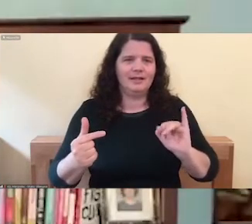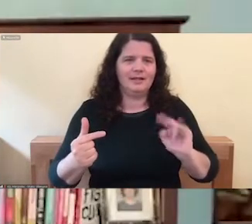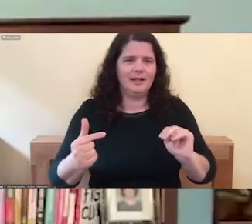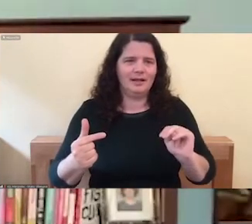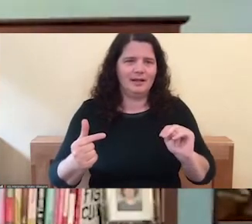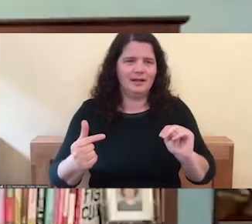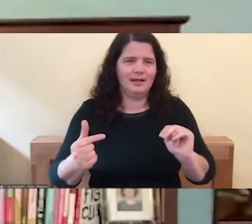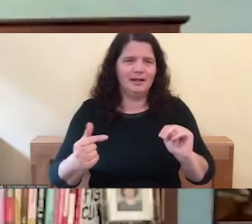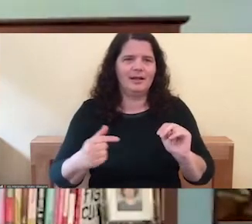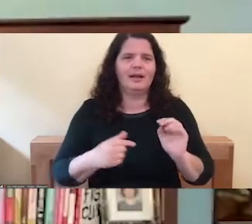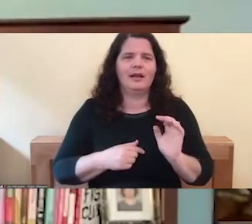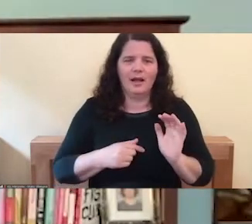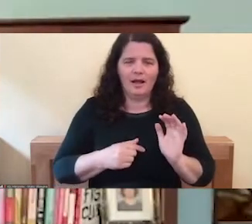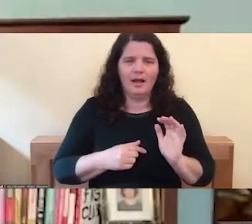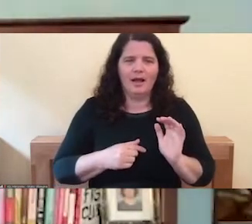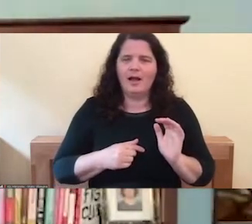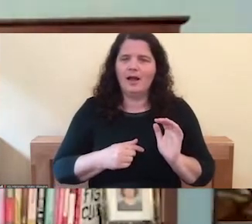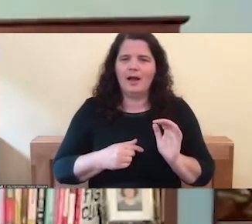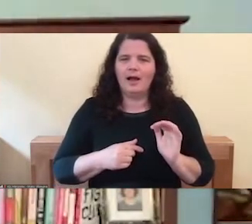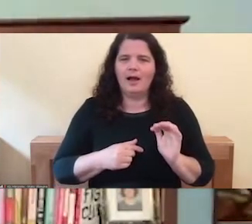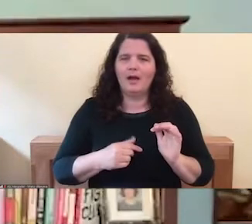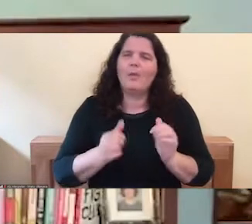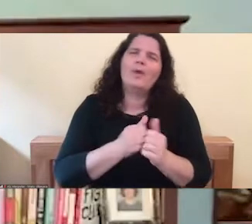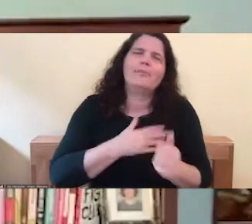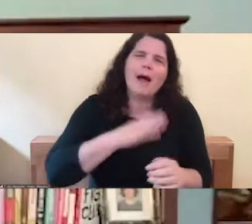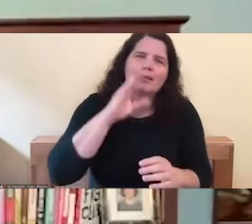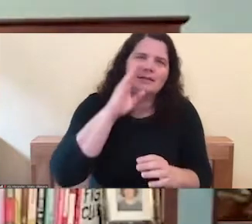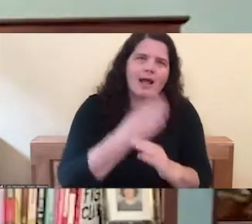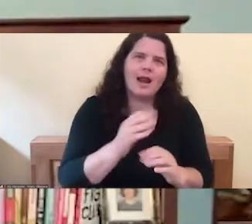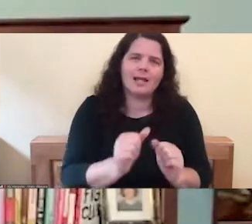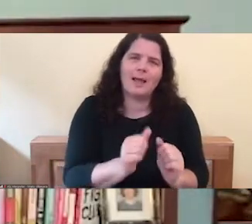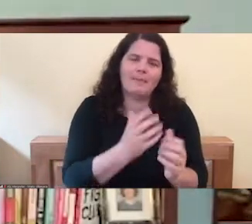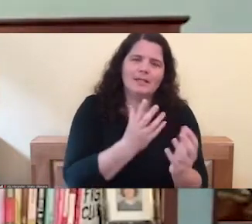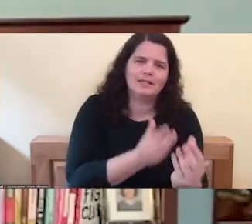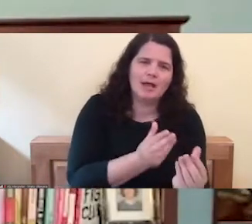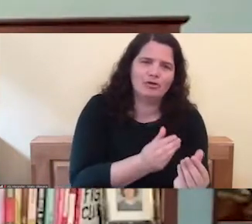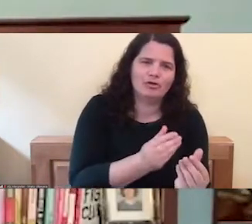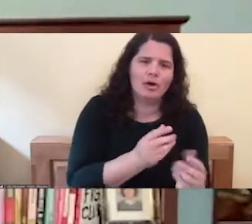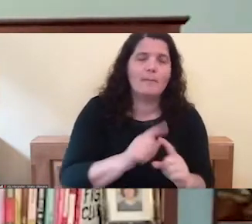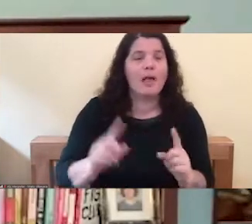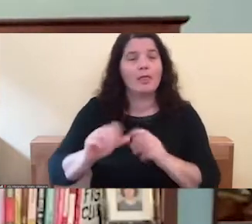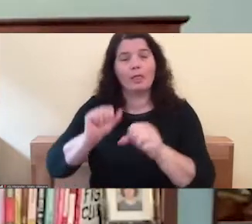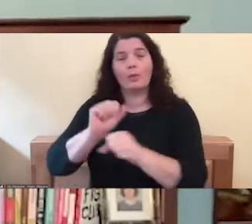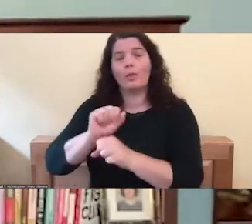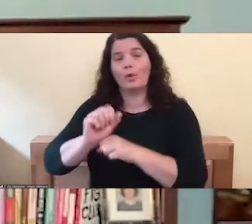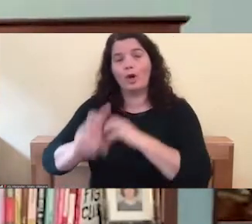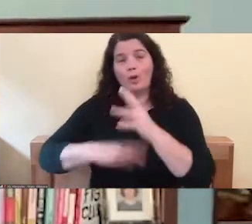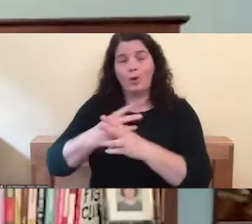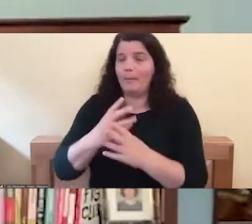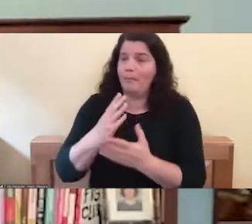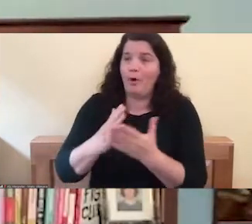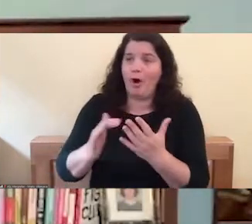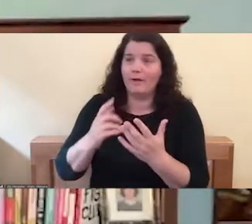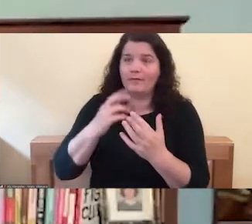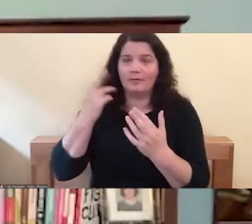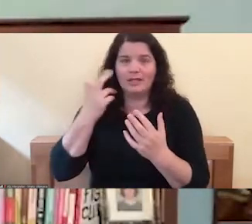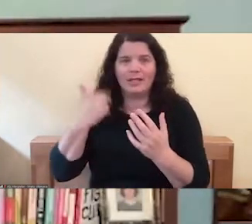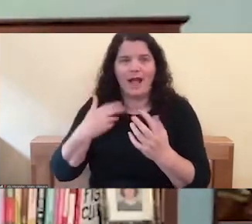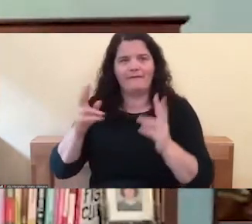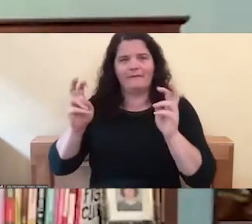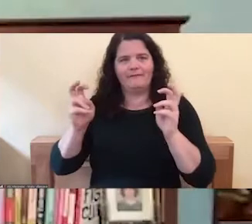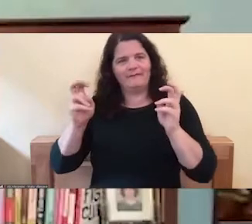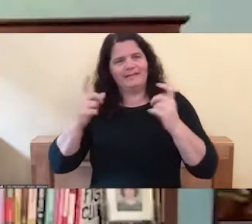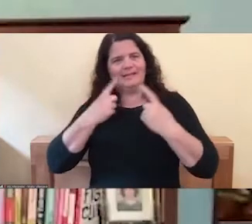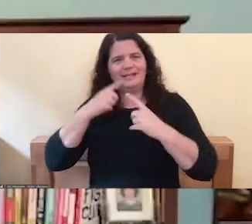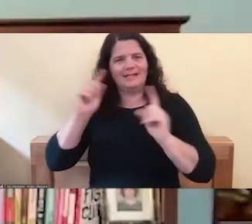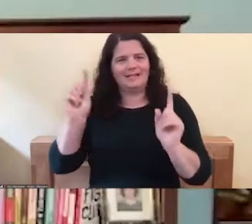son, with my son, I can be very tender, but like in the work world, I think part of the reason I'm, you know, I've succeeded or it's because I'm, I, you know,